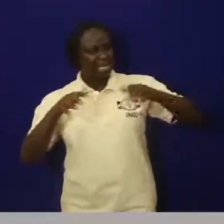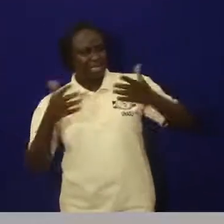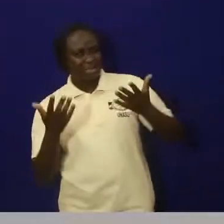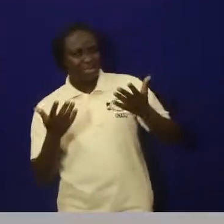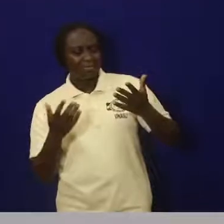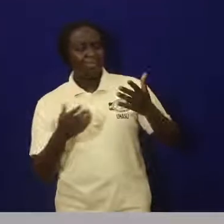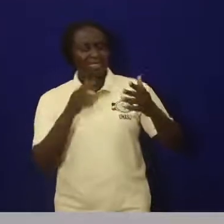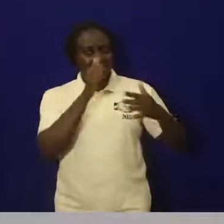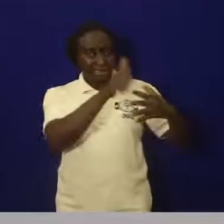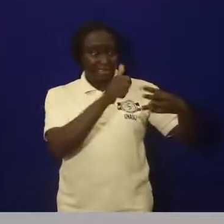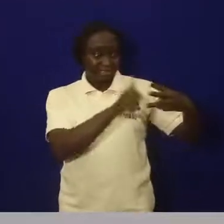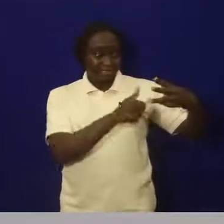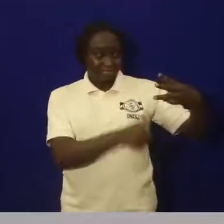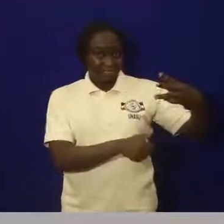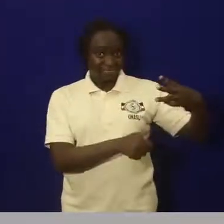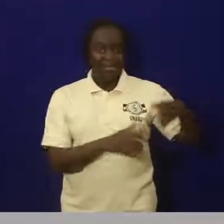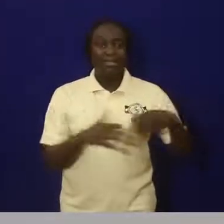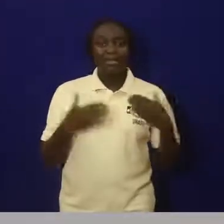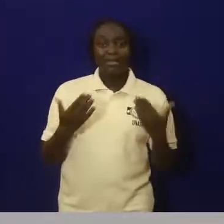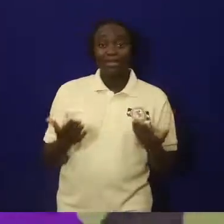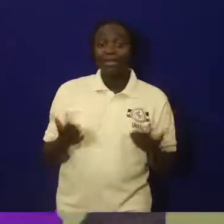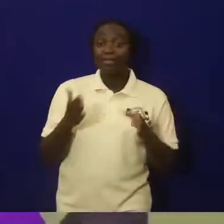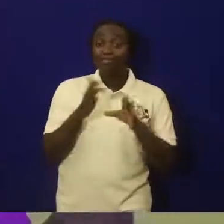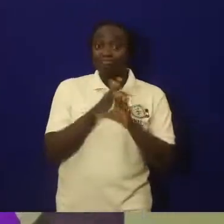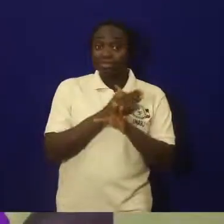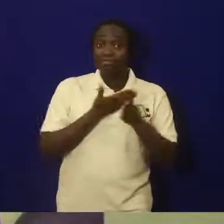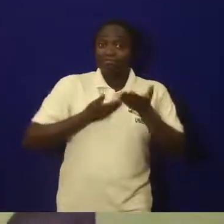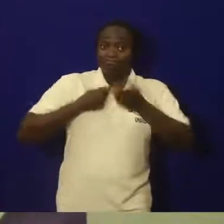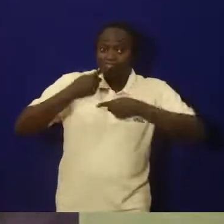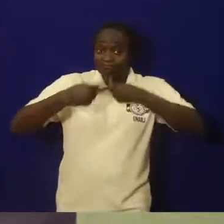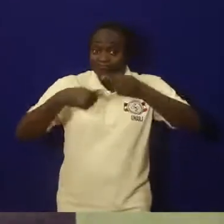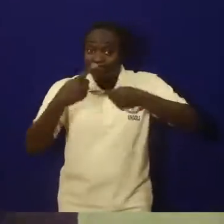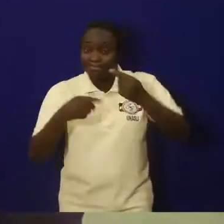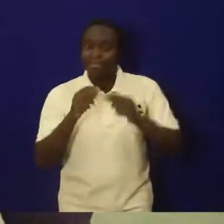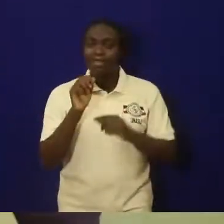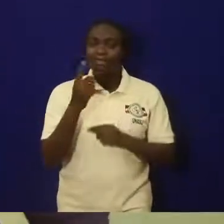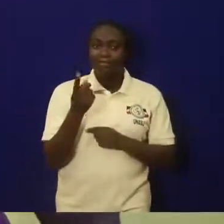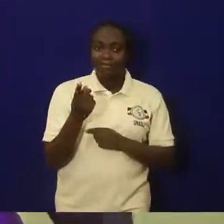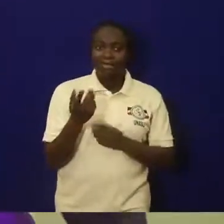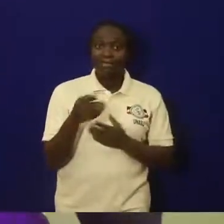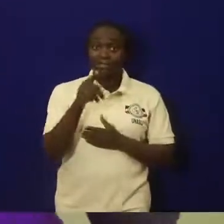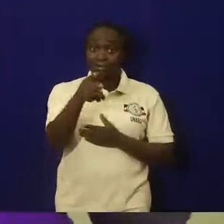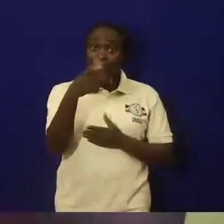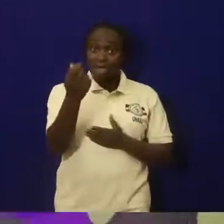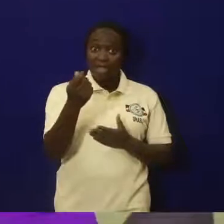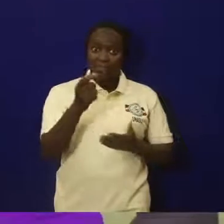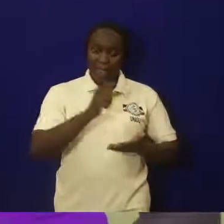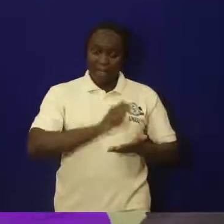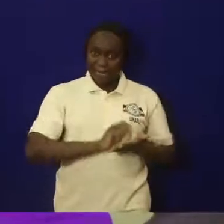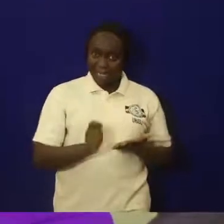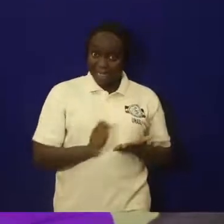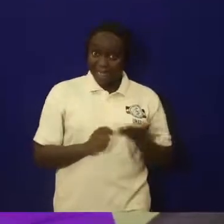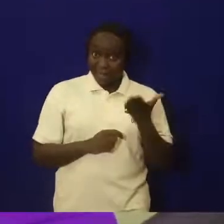But before I start, I request you to get a pen,